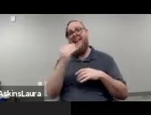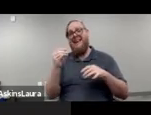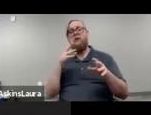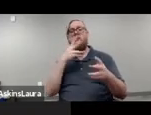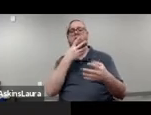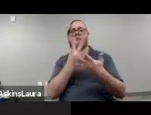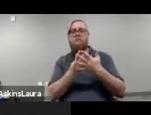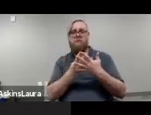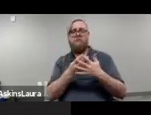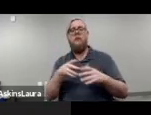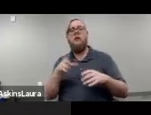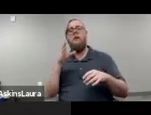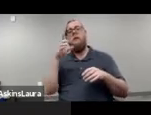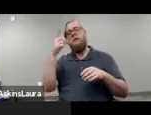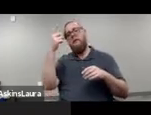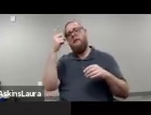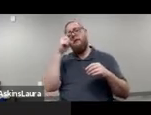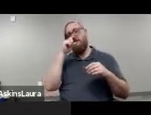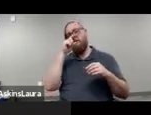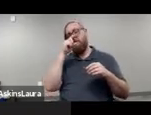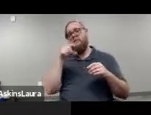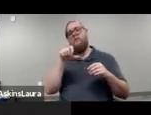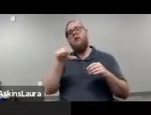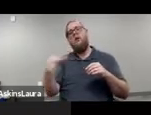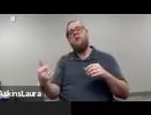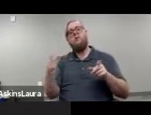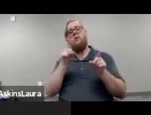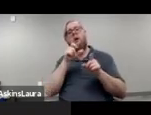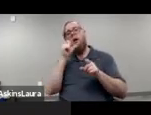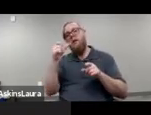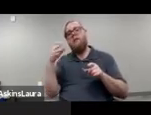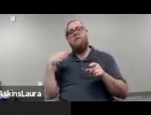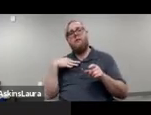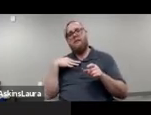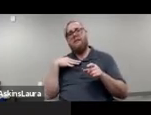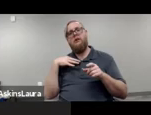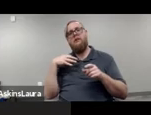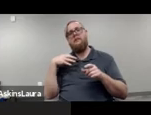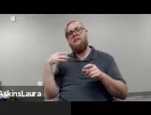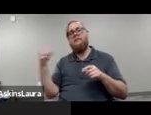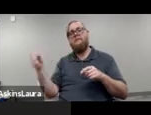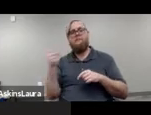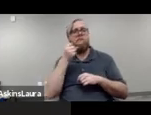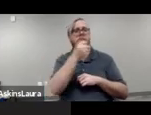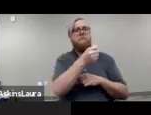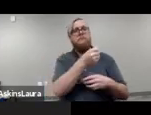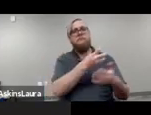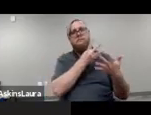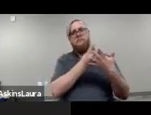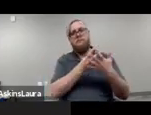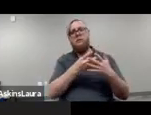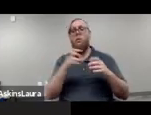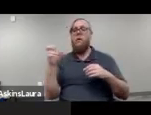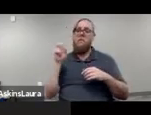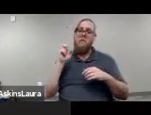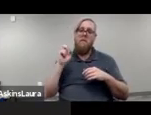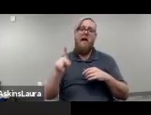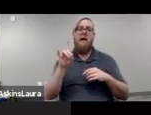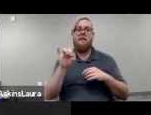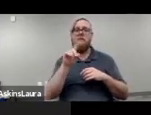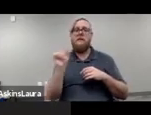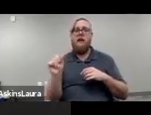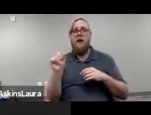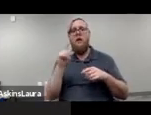Individuals with severe mental illness are also subject to other involuntary detentions. So going back to the data, so